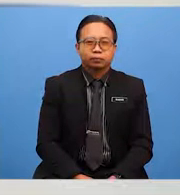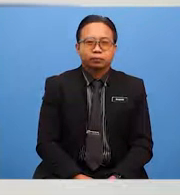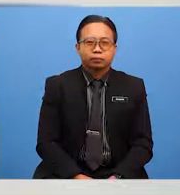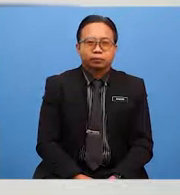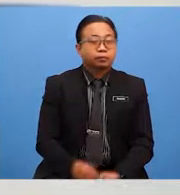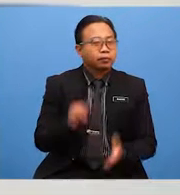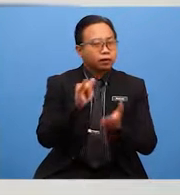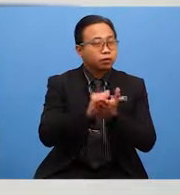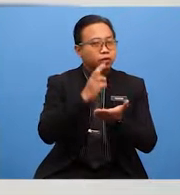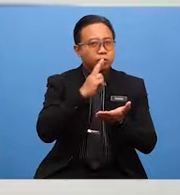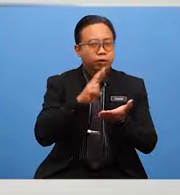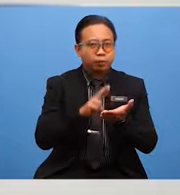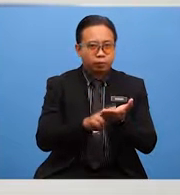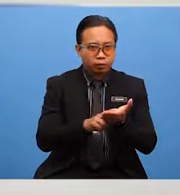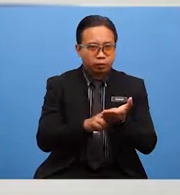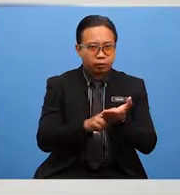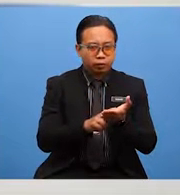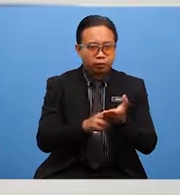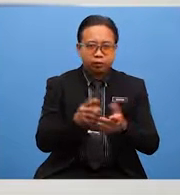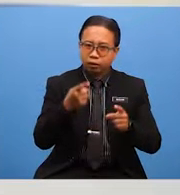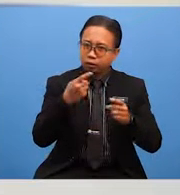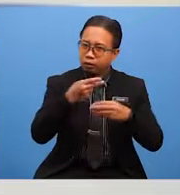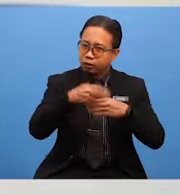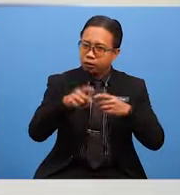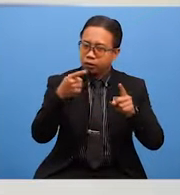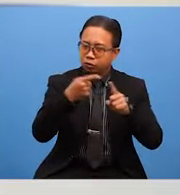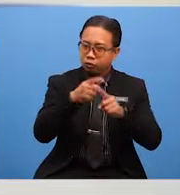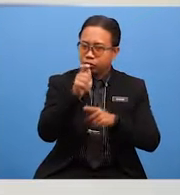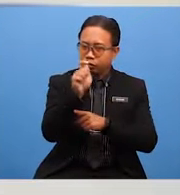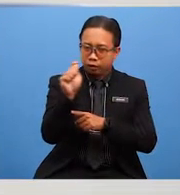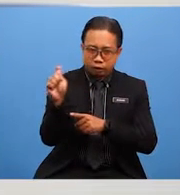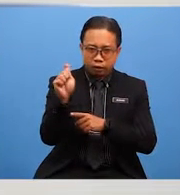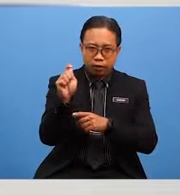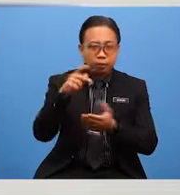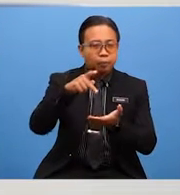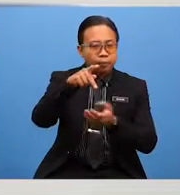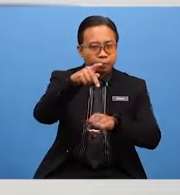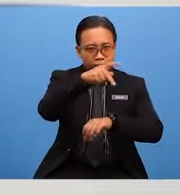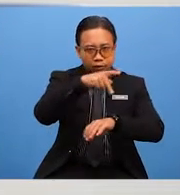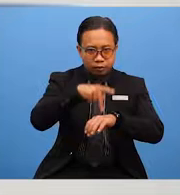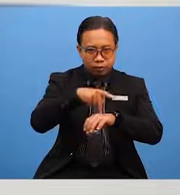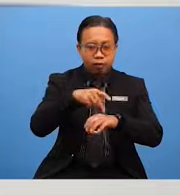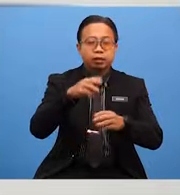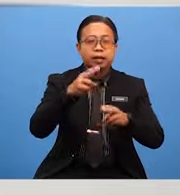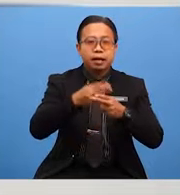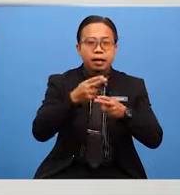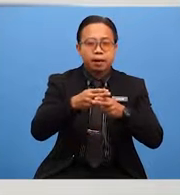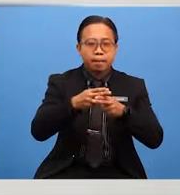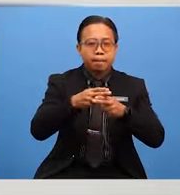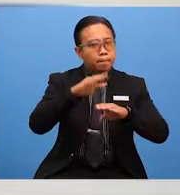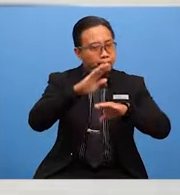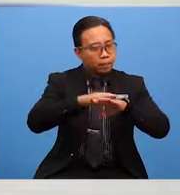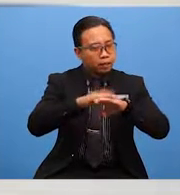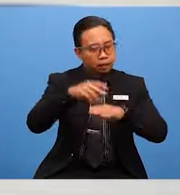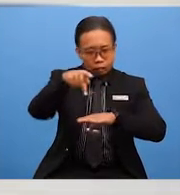This report is addressed to the principal. That is why you can see the name of the principal at the beginning